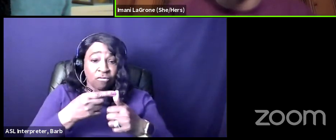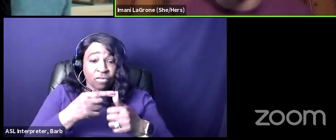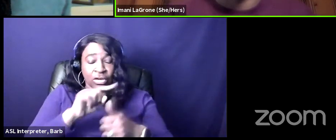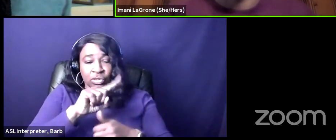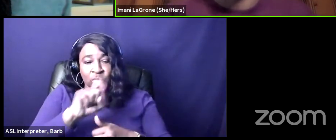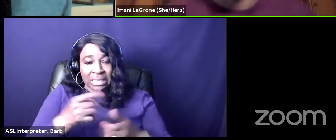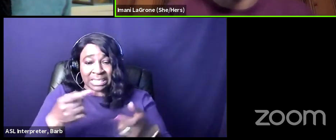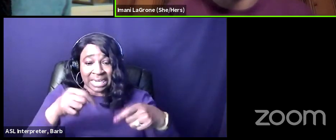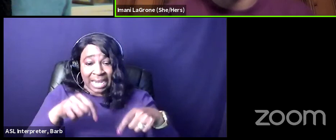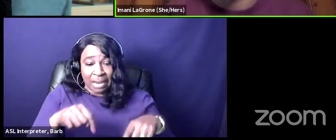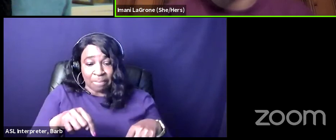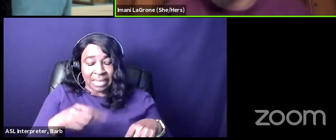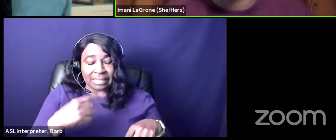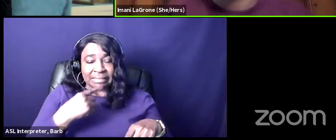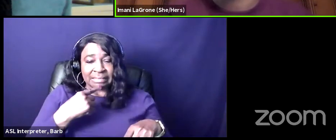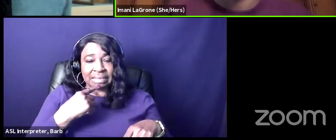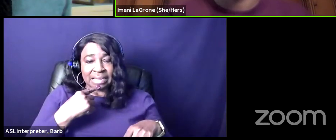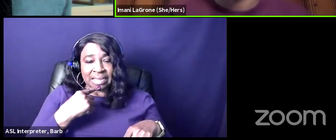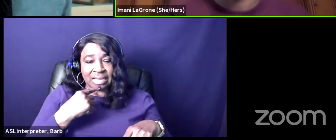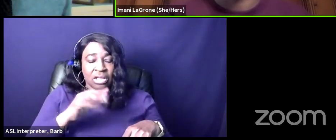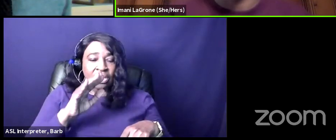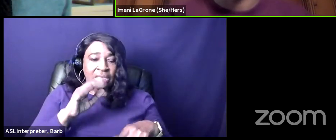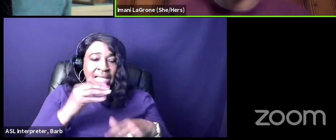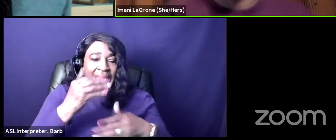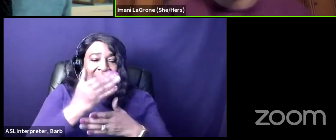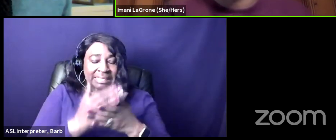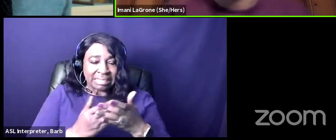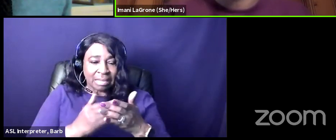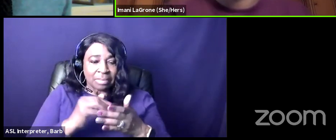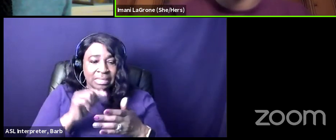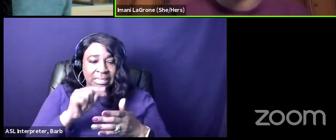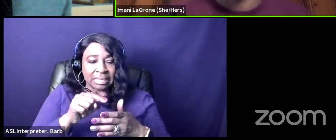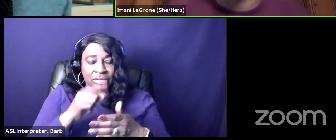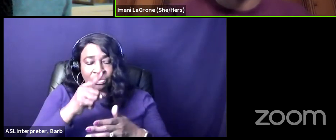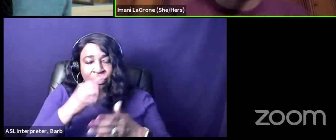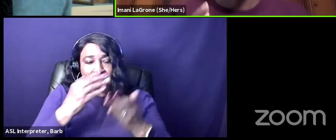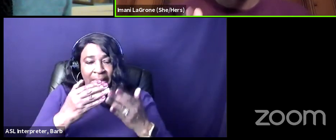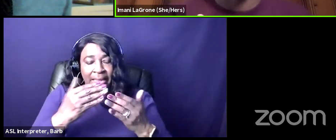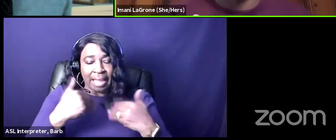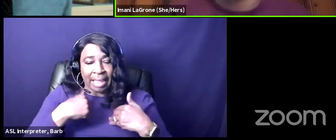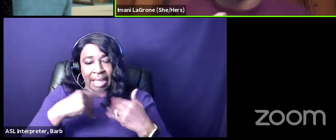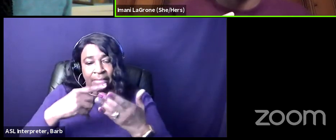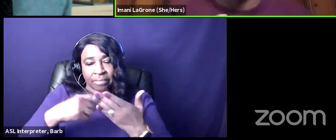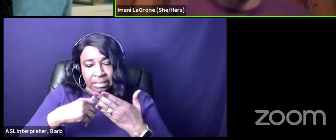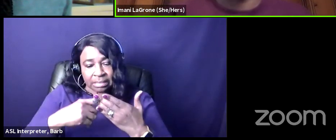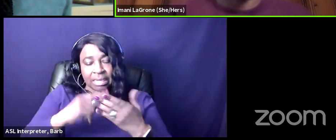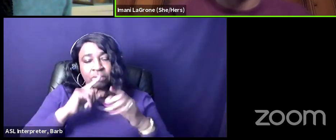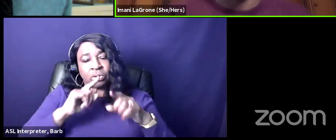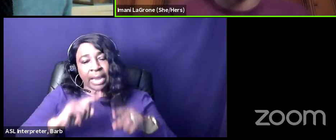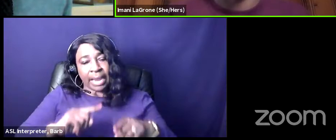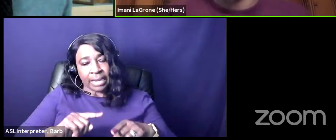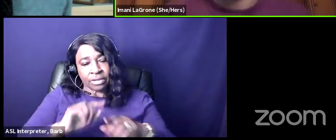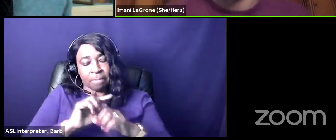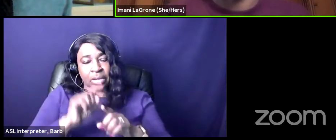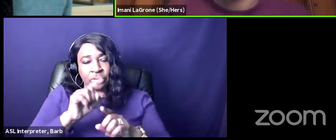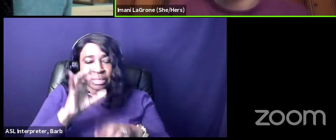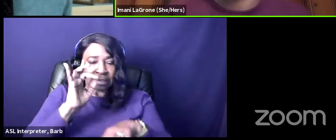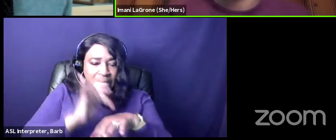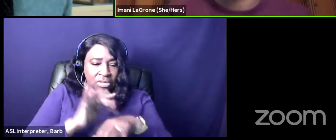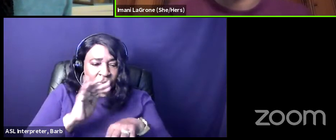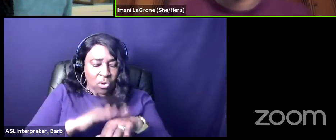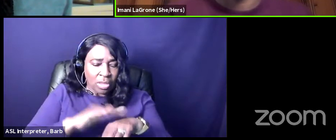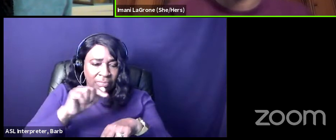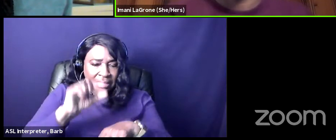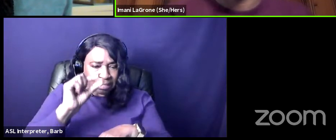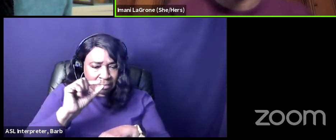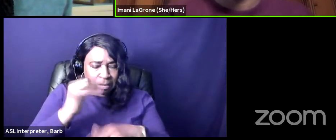that's come in um says and you're new and some of these we may have sort of addressed but you sort of hit on this one a little bit but maybe if